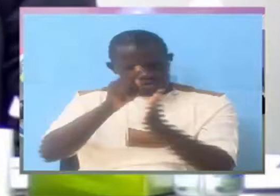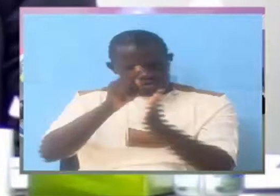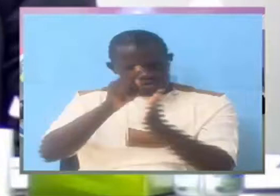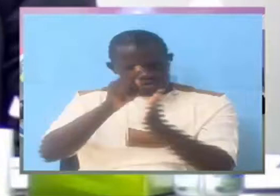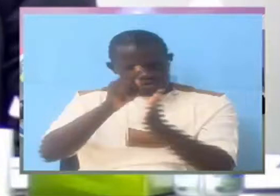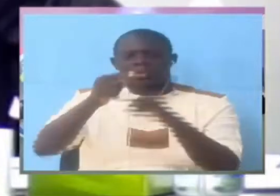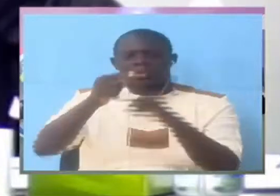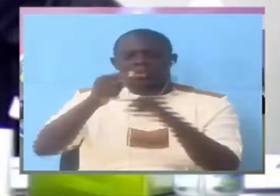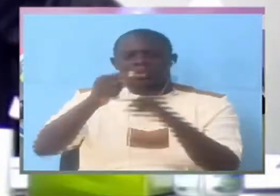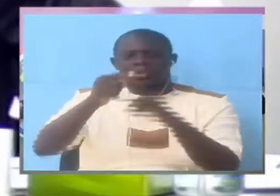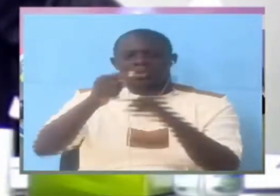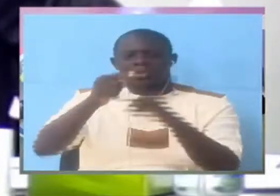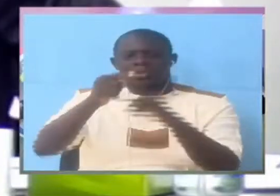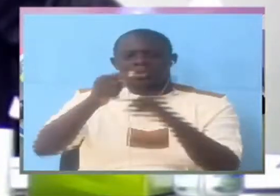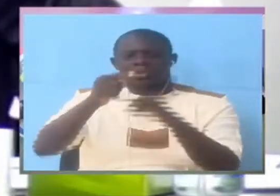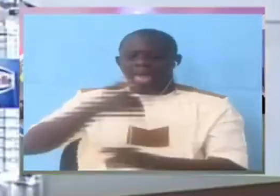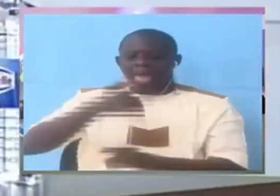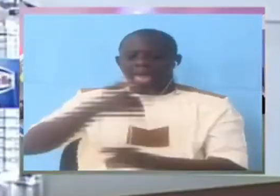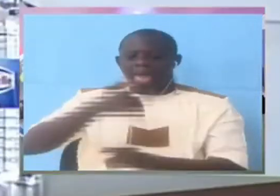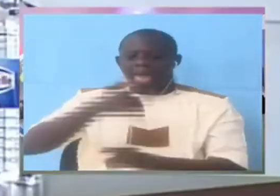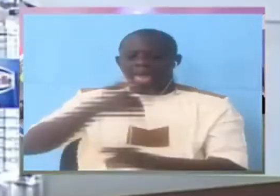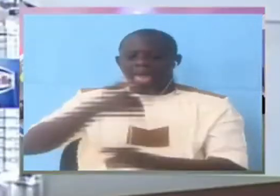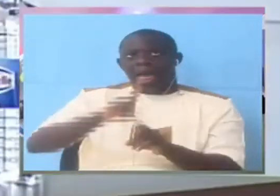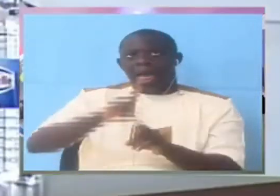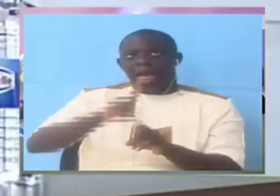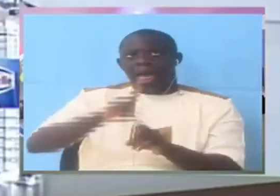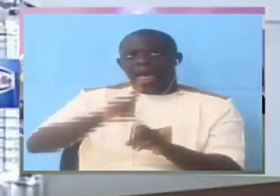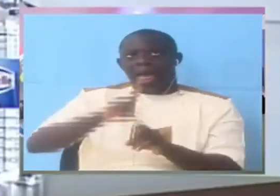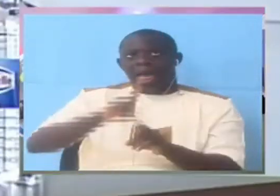No, I believe that God exists.